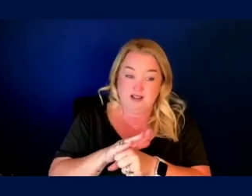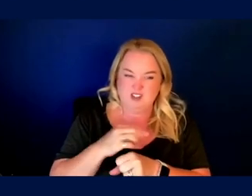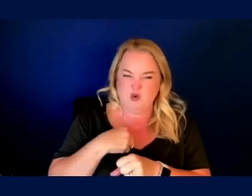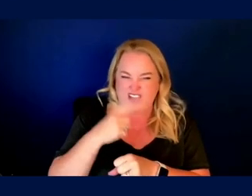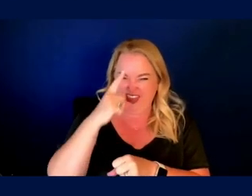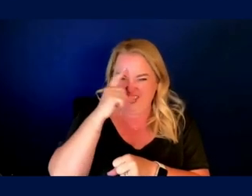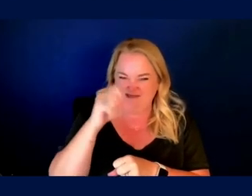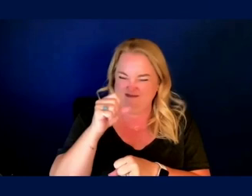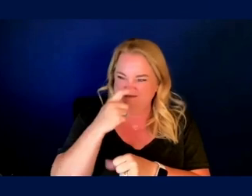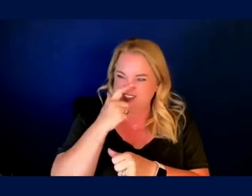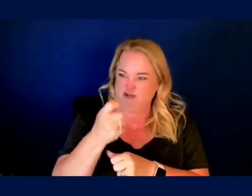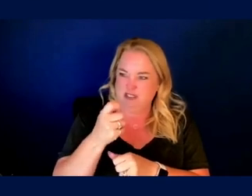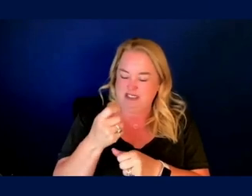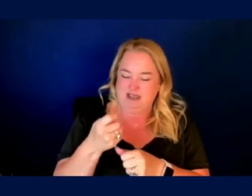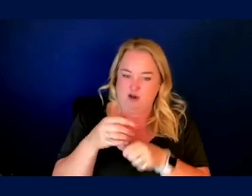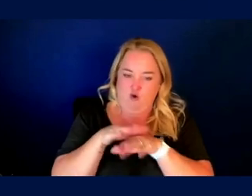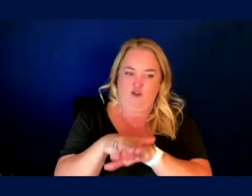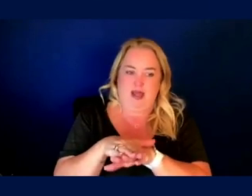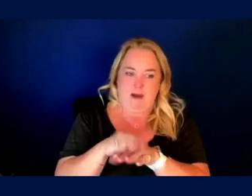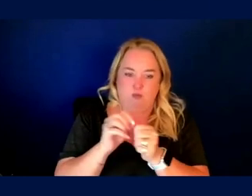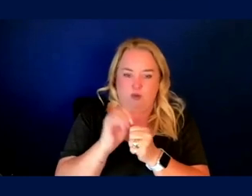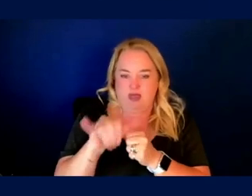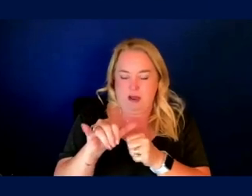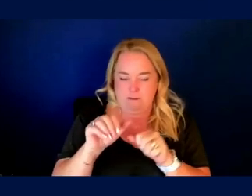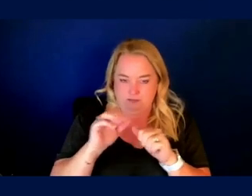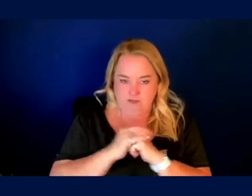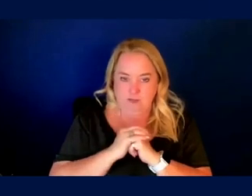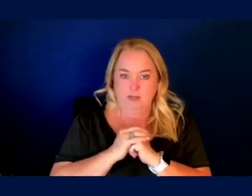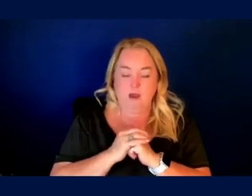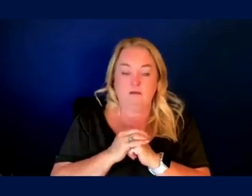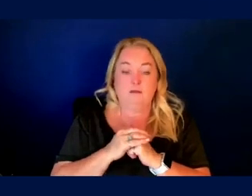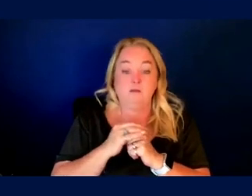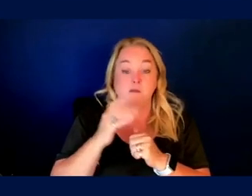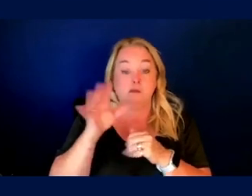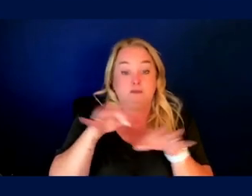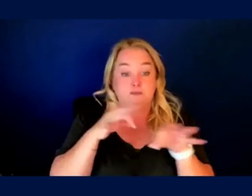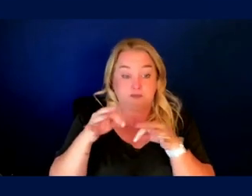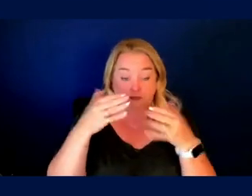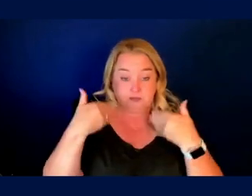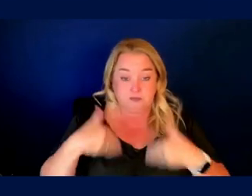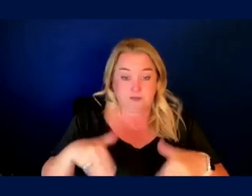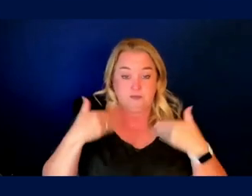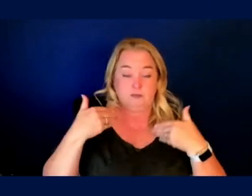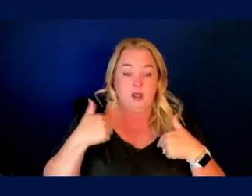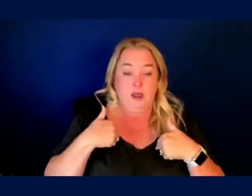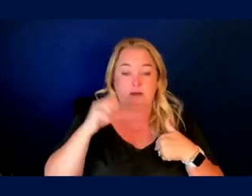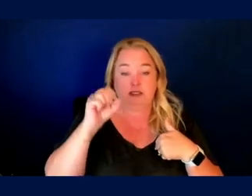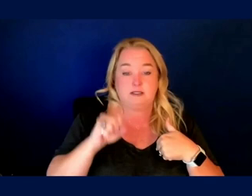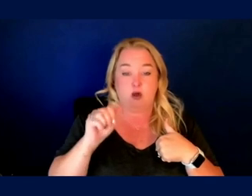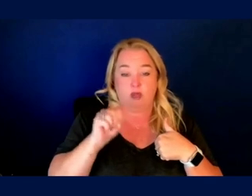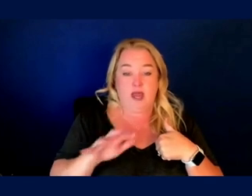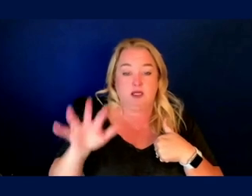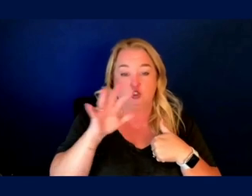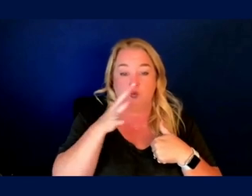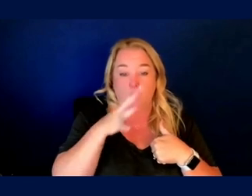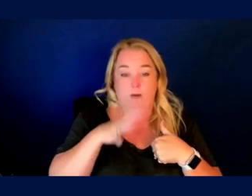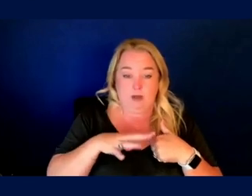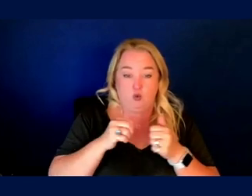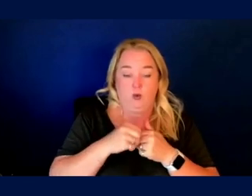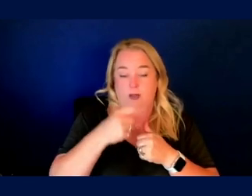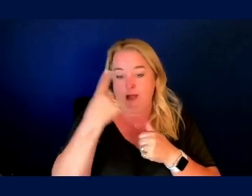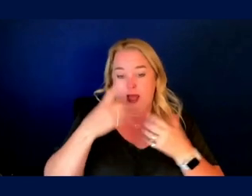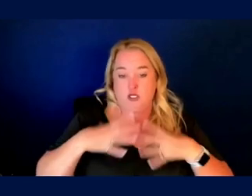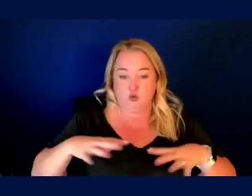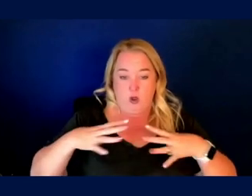exciting and interesting overlap right there. Uh, a quick visual description. I am a South Asian woman wearing a black sweater, uh,